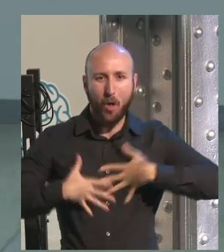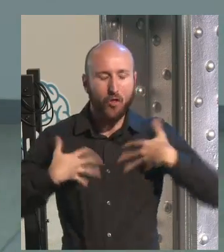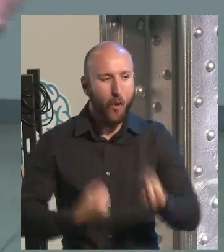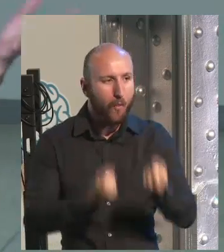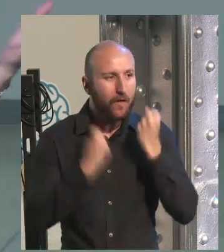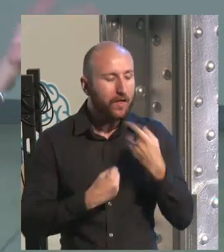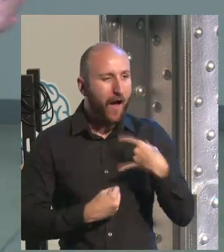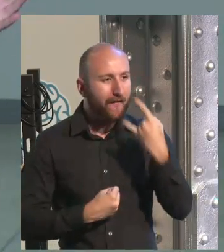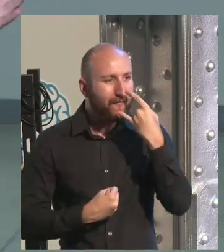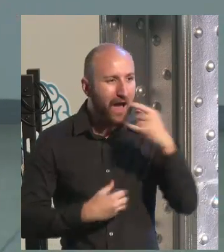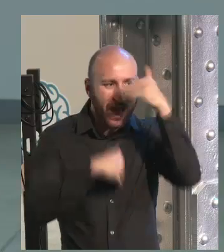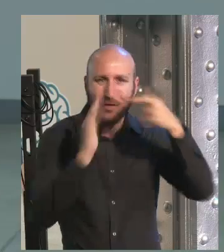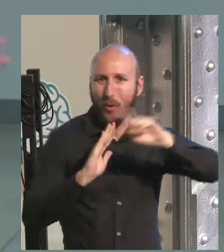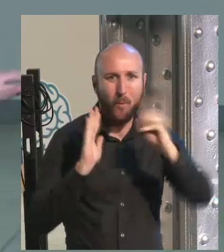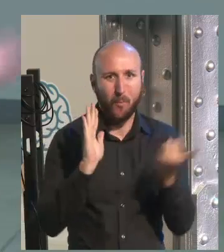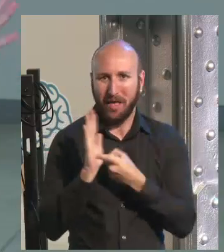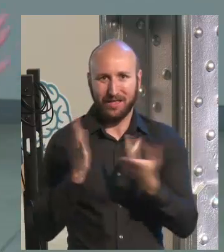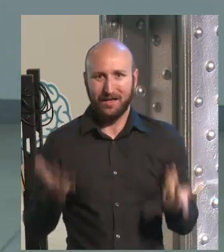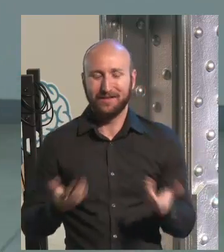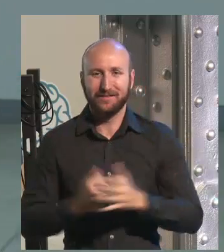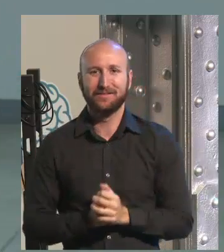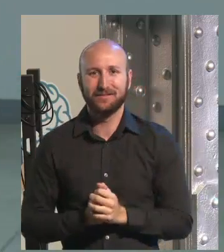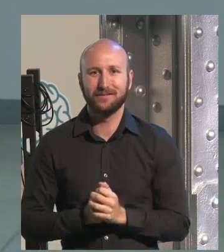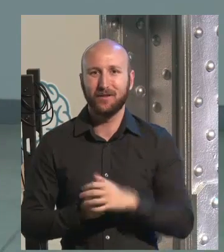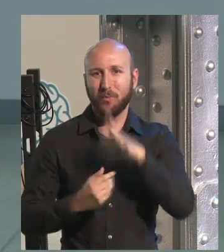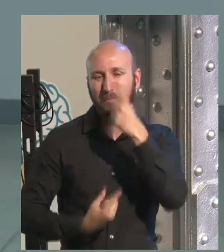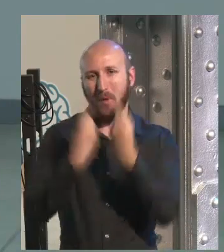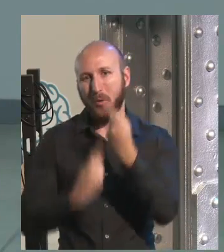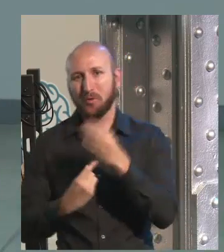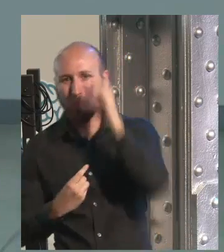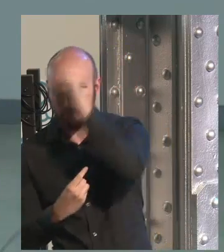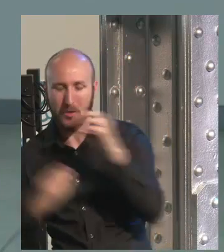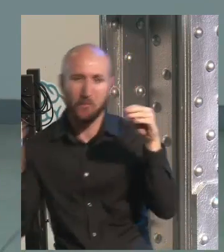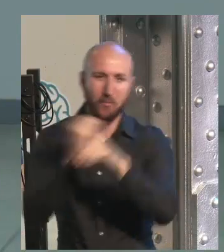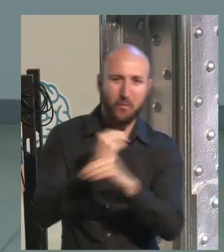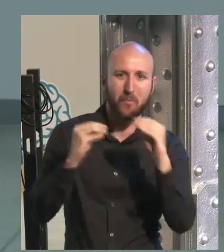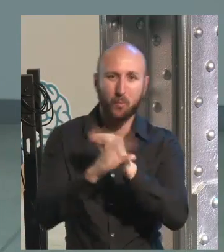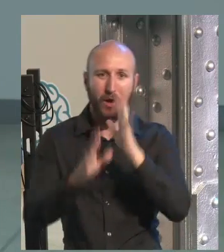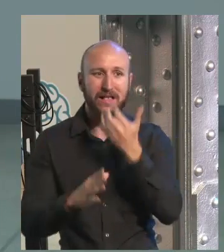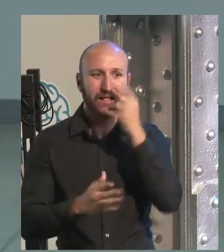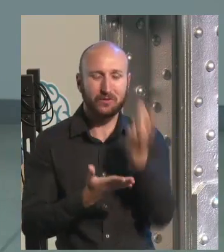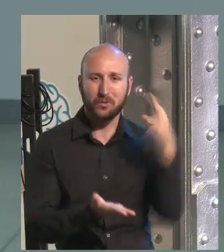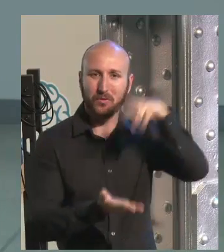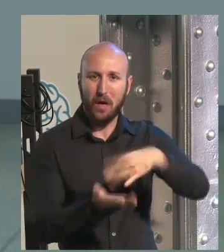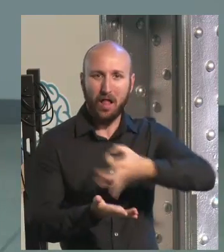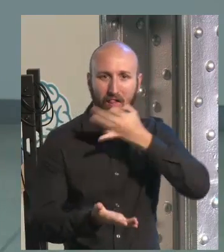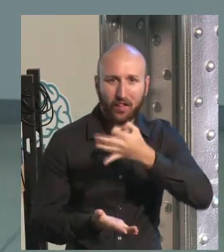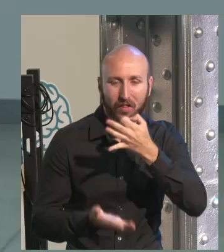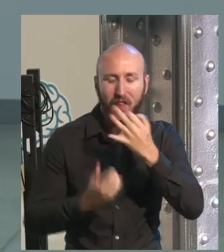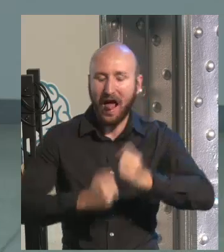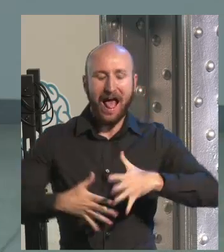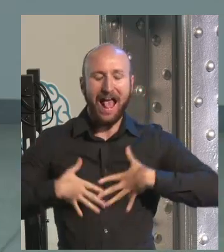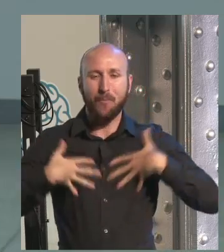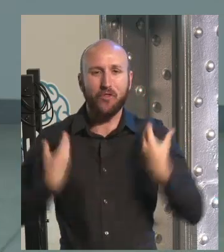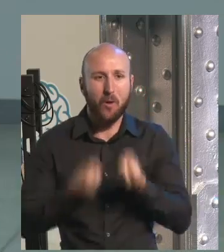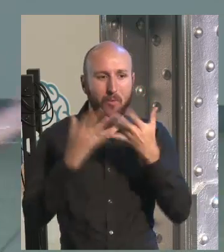because you are so emotional. You're so emotive while talking, but you are so passionate about what